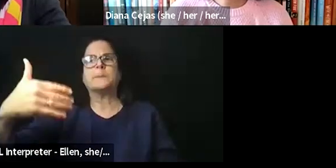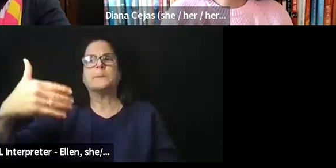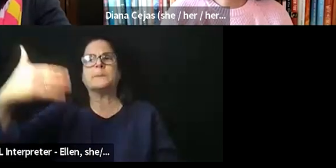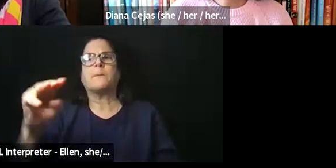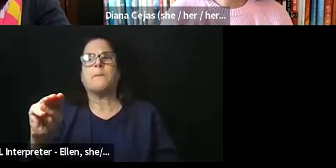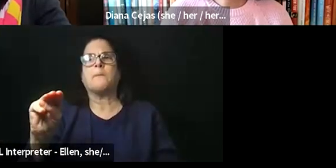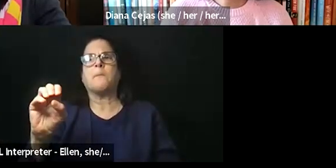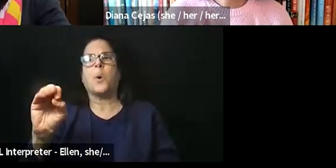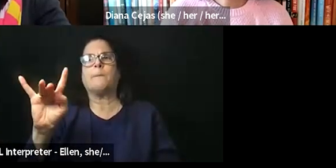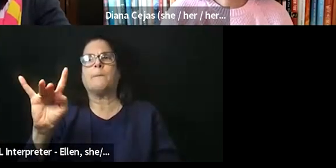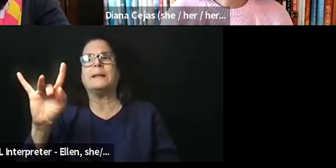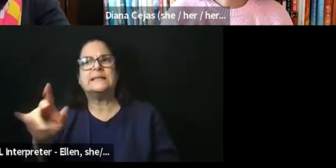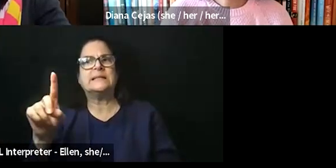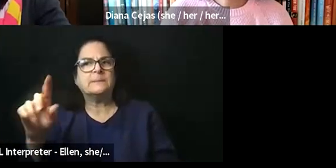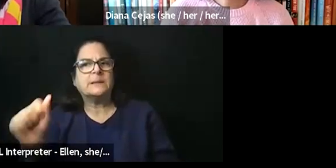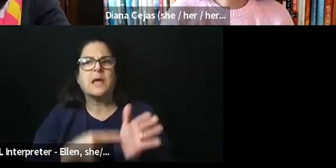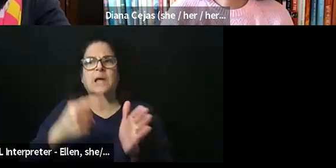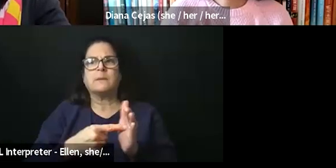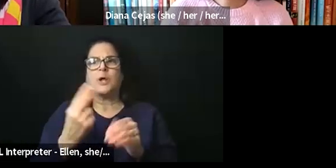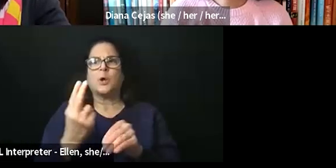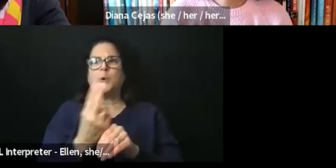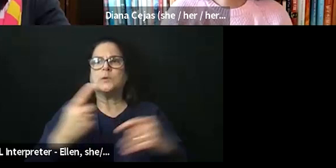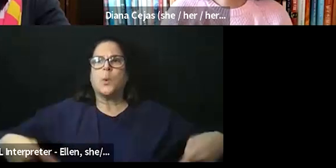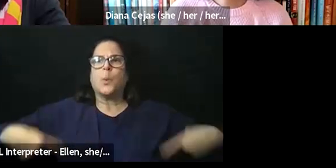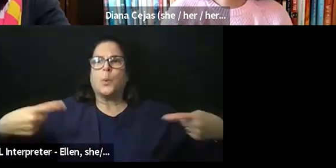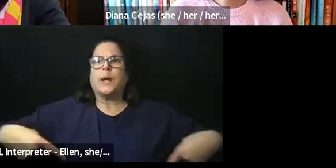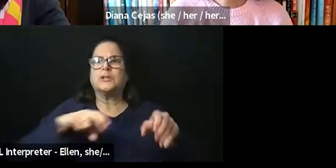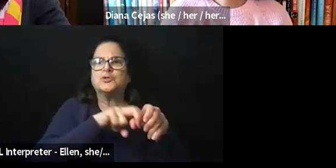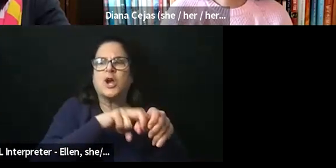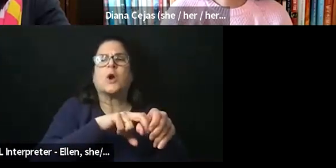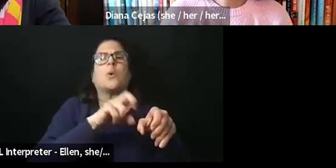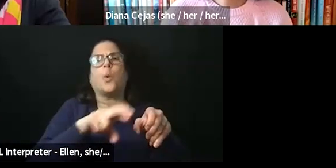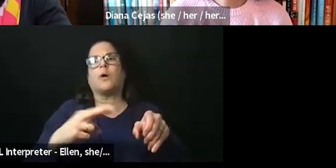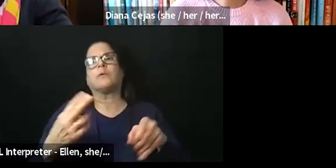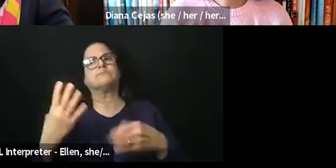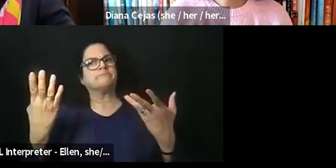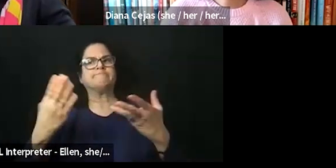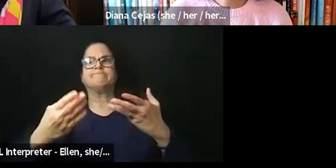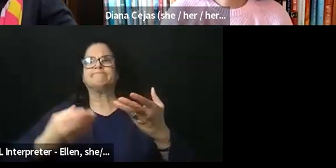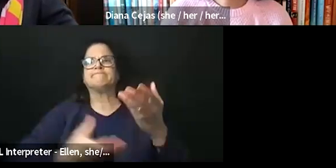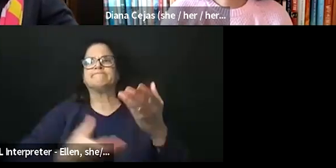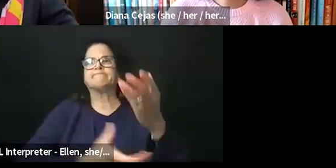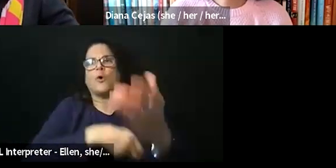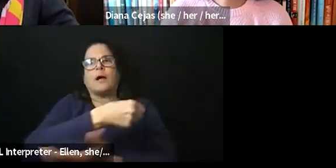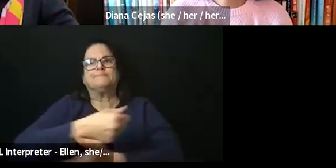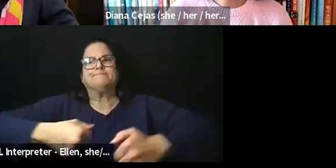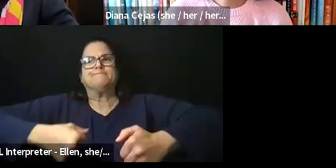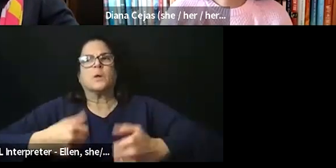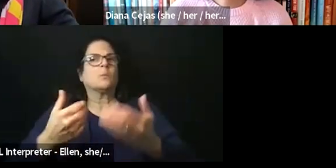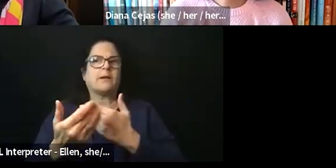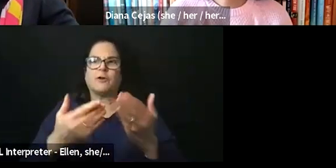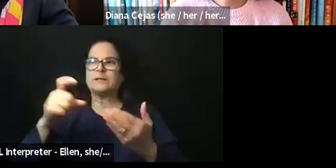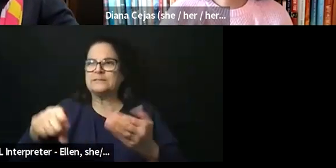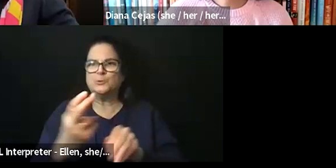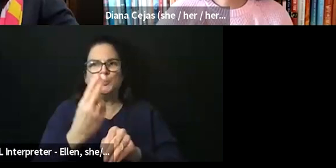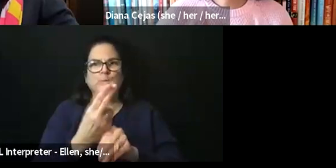wheelchair and sometimes I use like a forearm crutch or whatever else kind of floats my boat that day. And then I also have